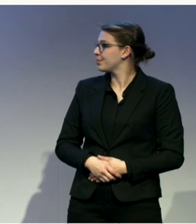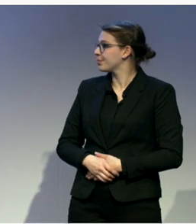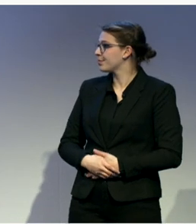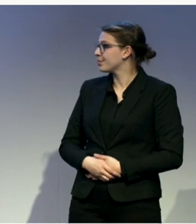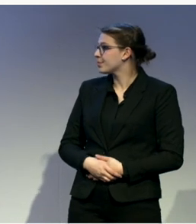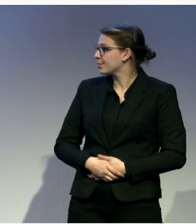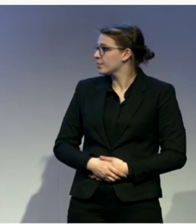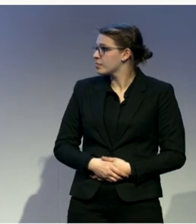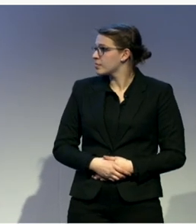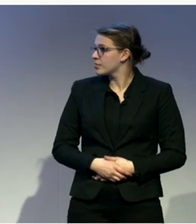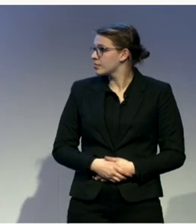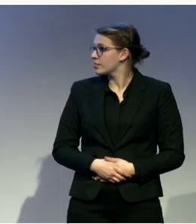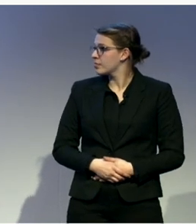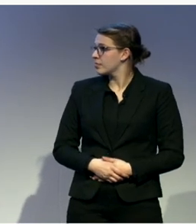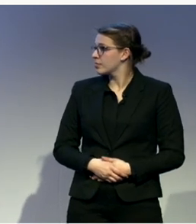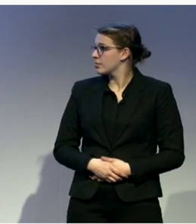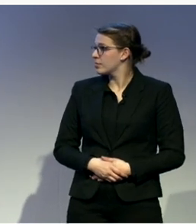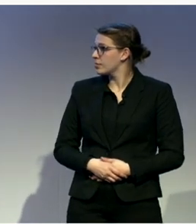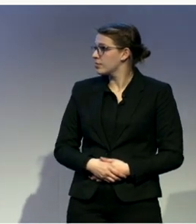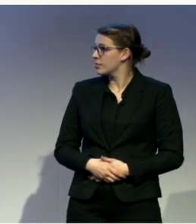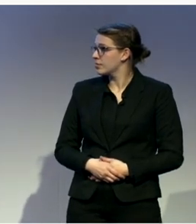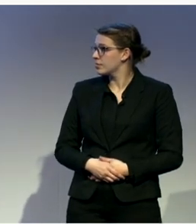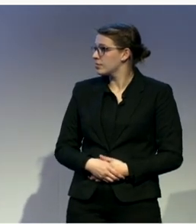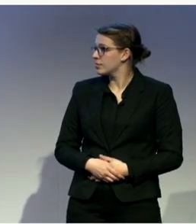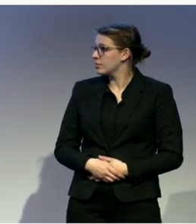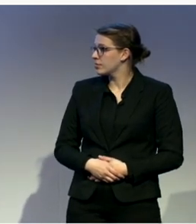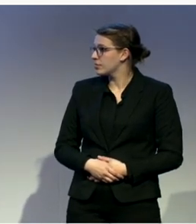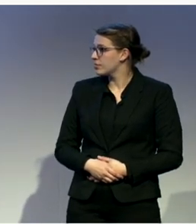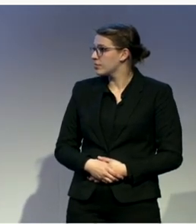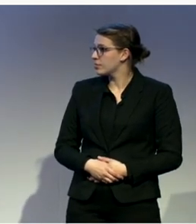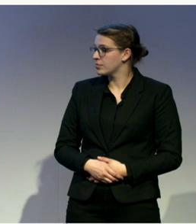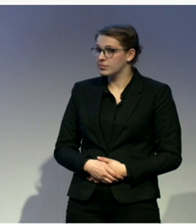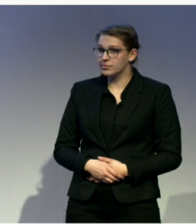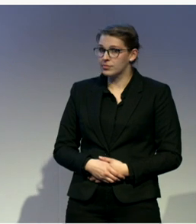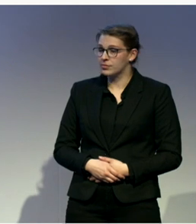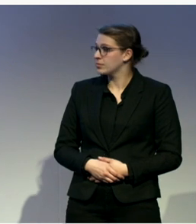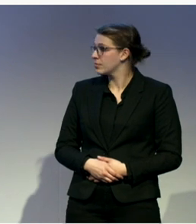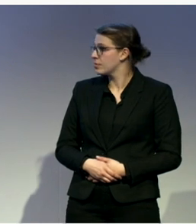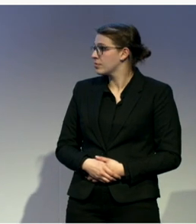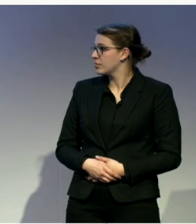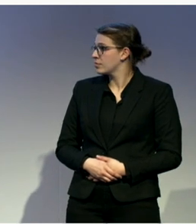are using hearing aids and clicker implants and going into mainstream instruction settings.